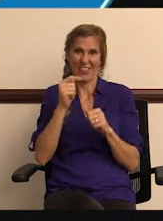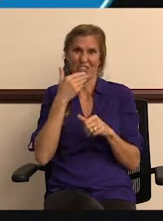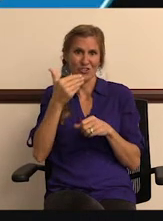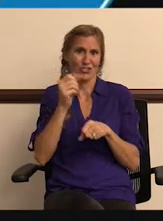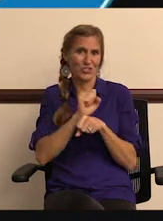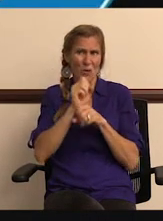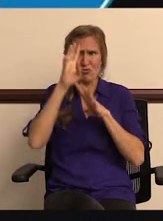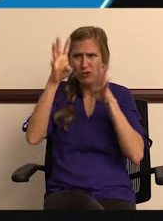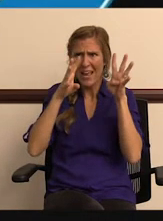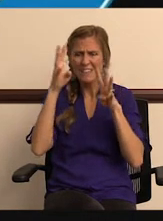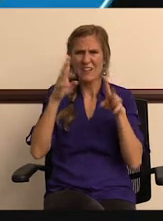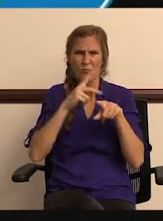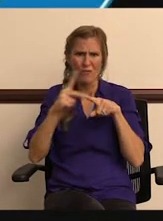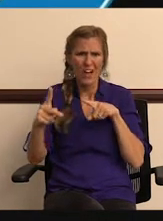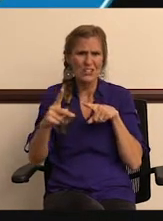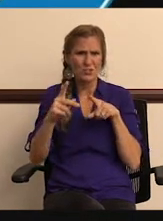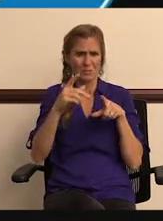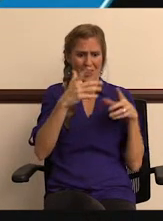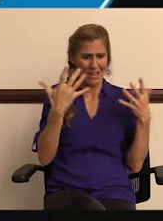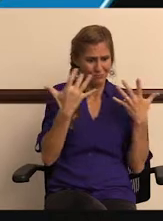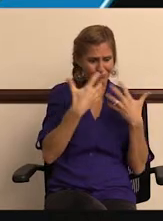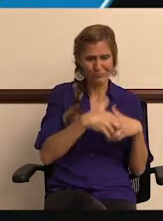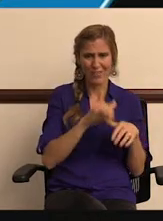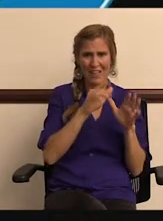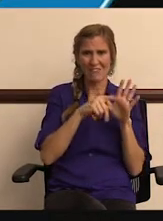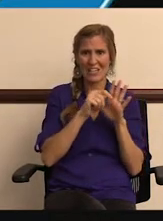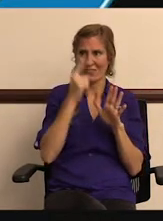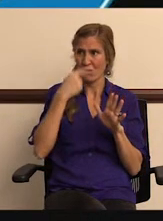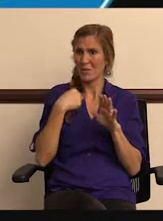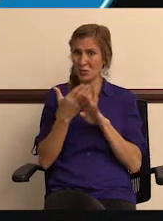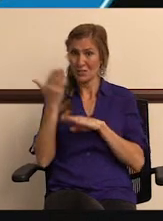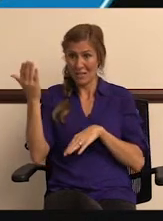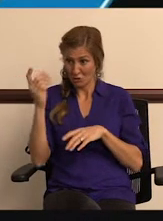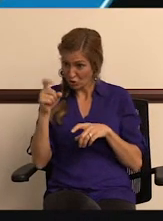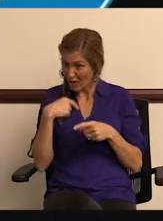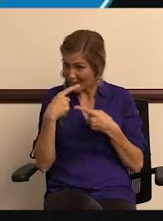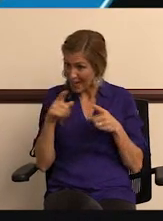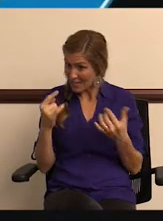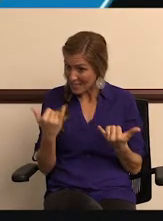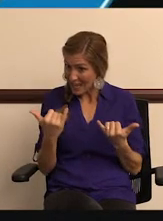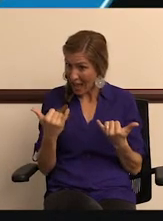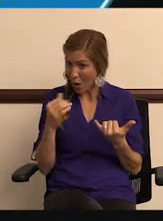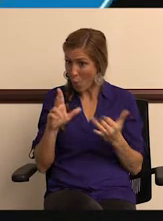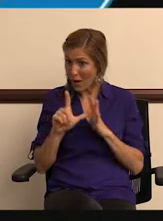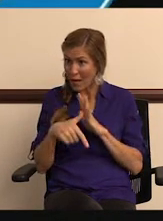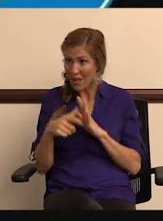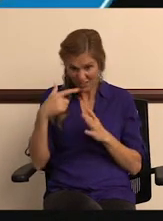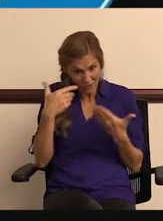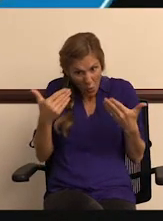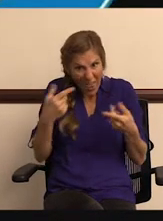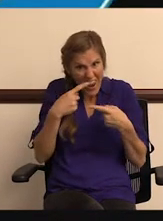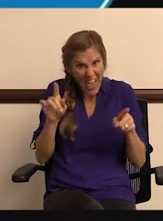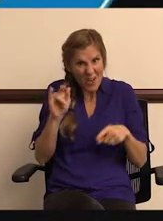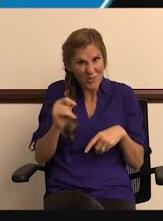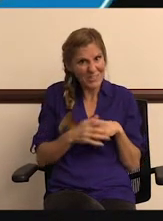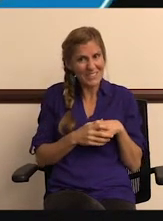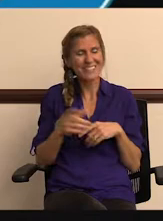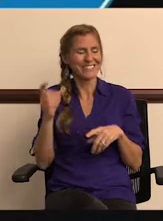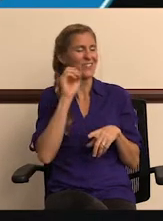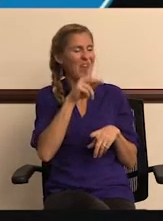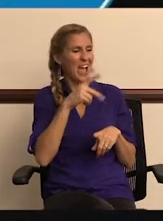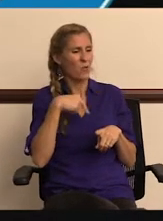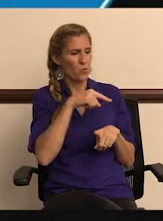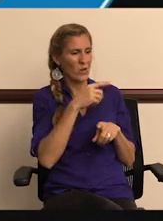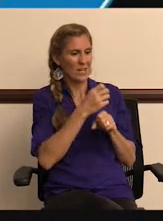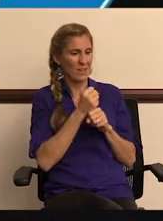on this. The creativity, the professionalism, it's great. So I don't know if we want to announce it now or later. Announce it and show it. We're here.